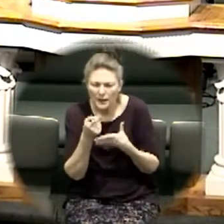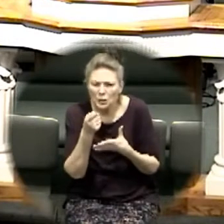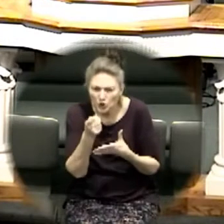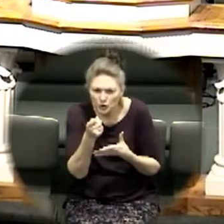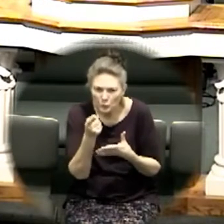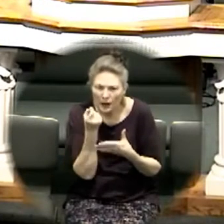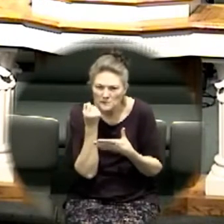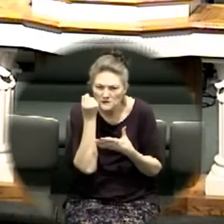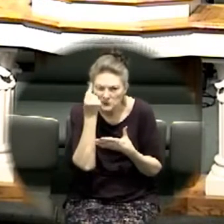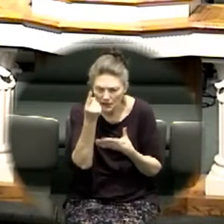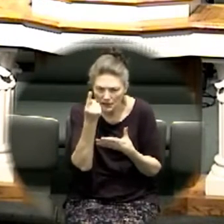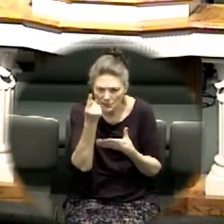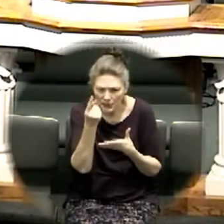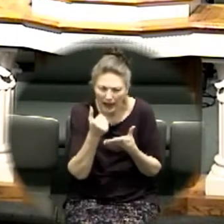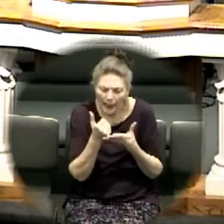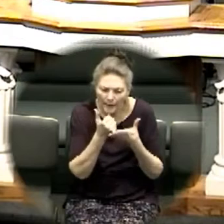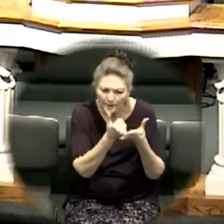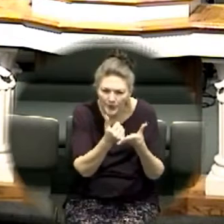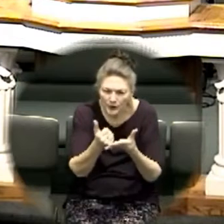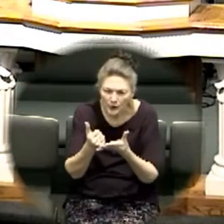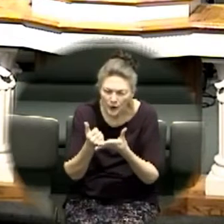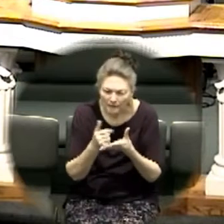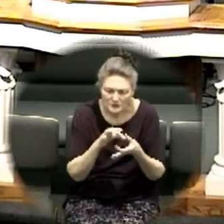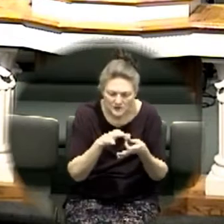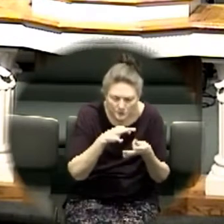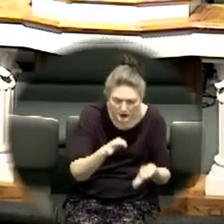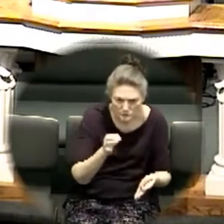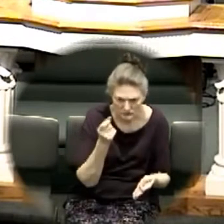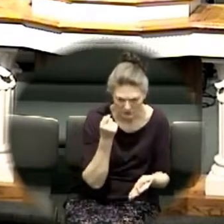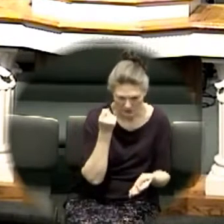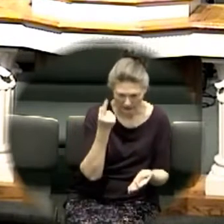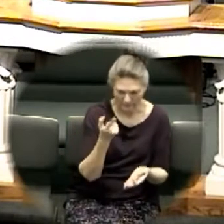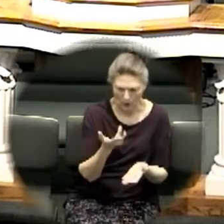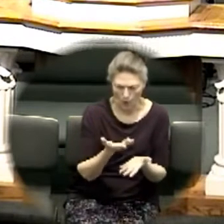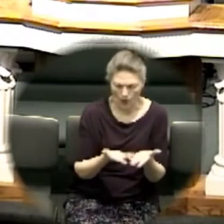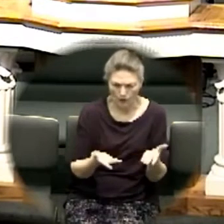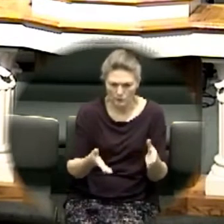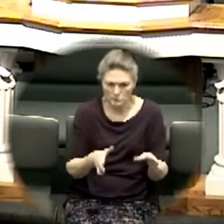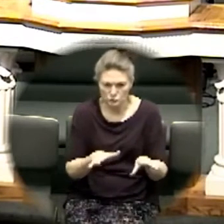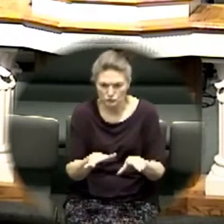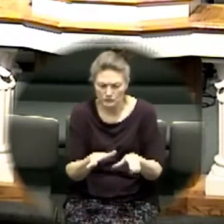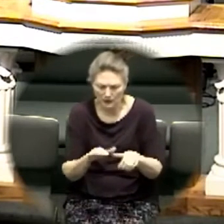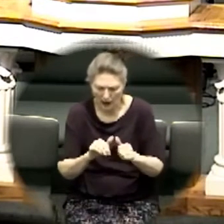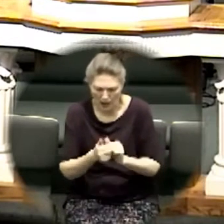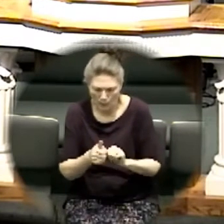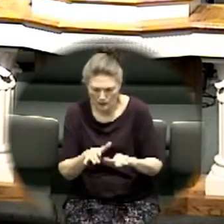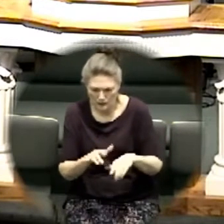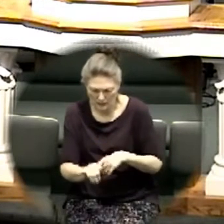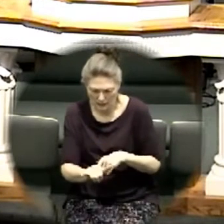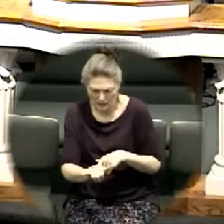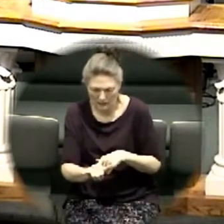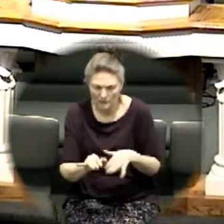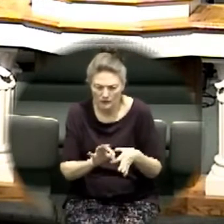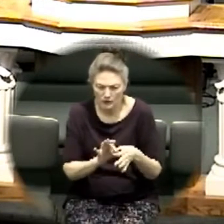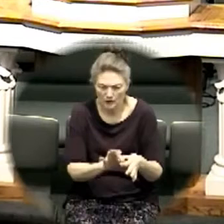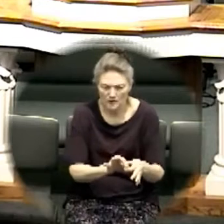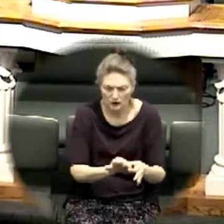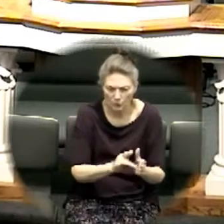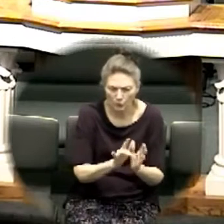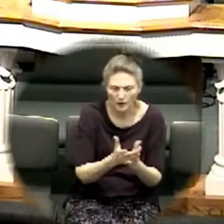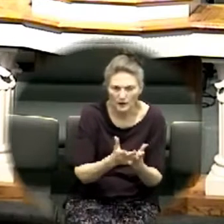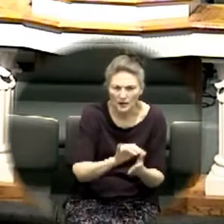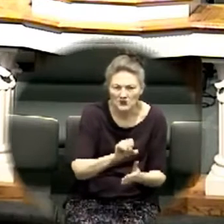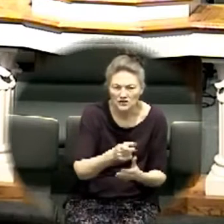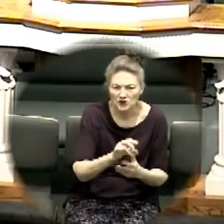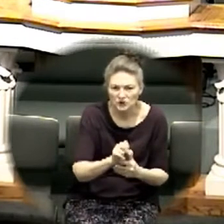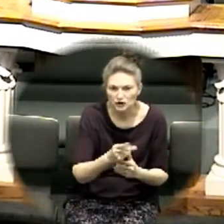spiritual understanding of of what it is that we do and and how we do it according to the word joshua chapter three verse 13